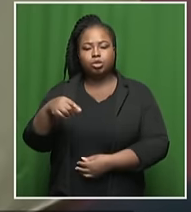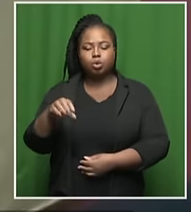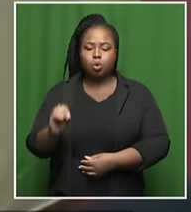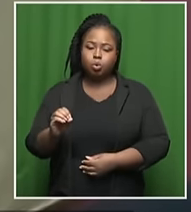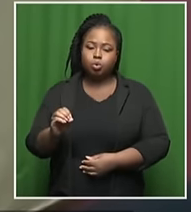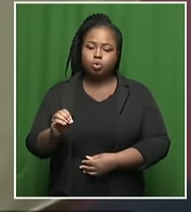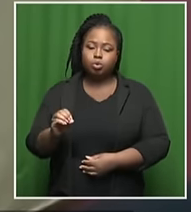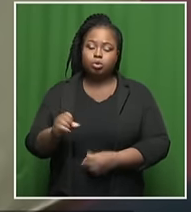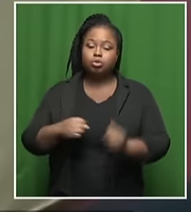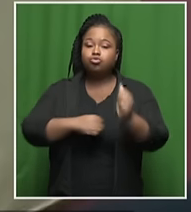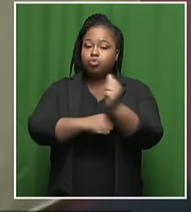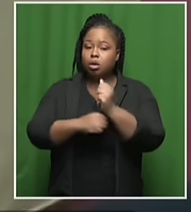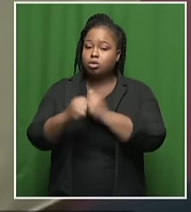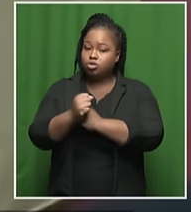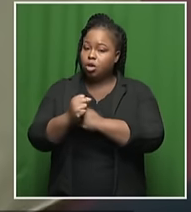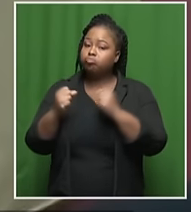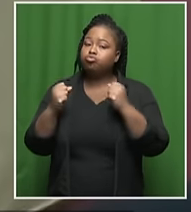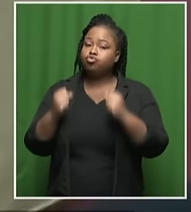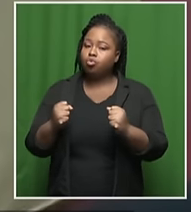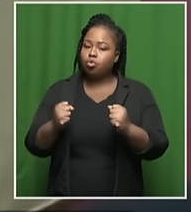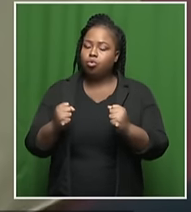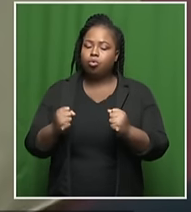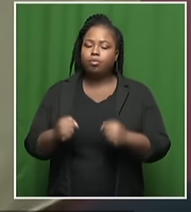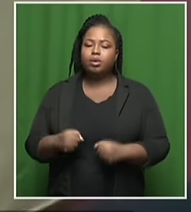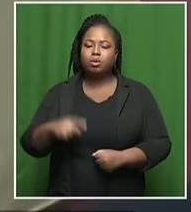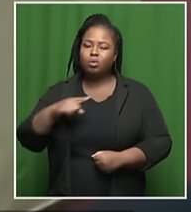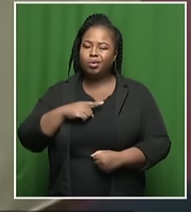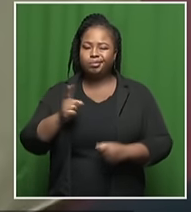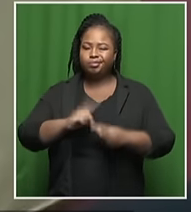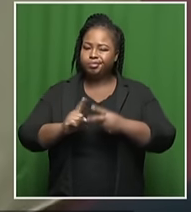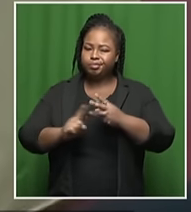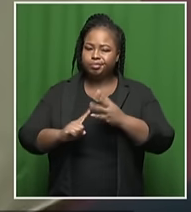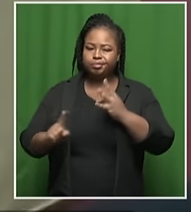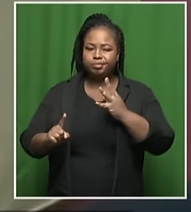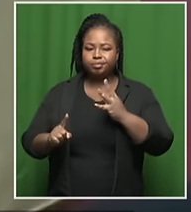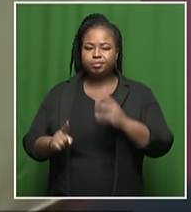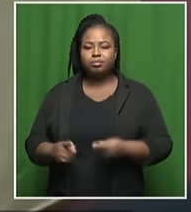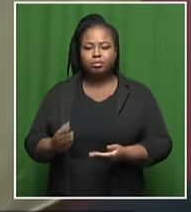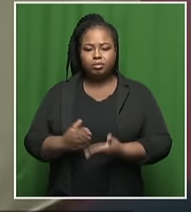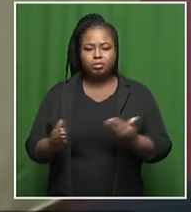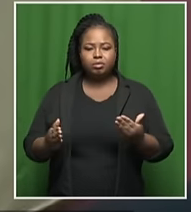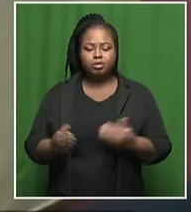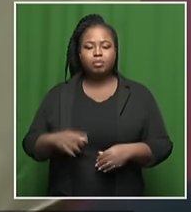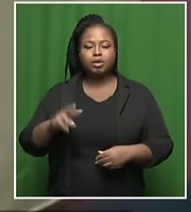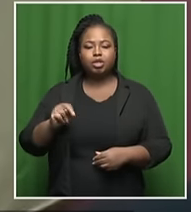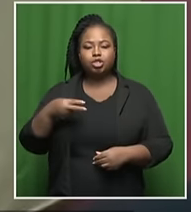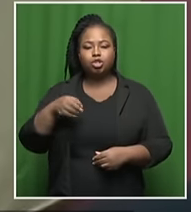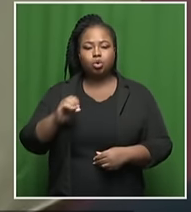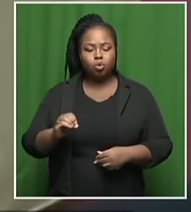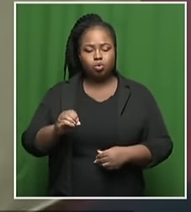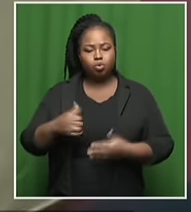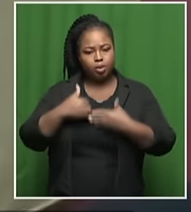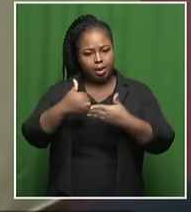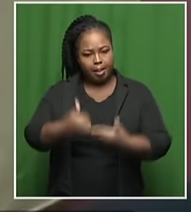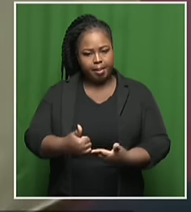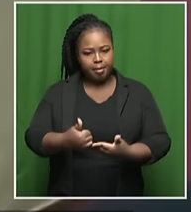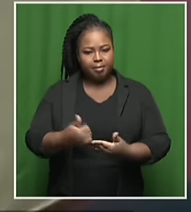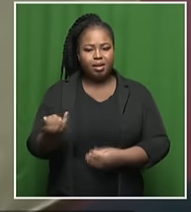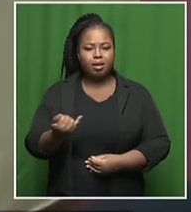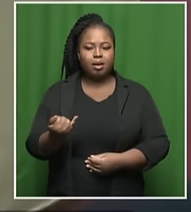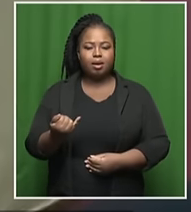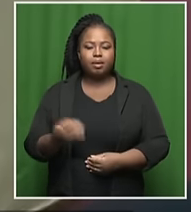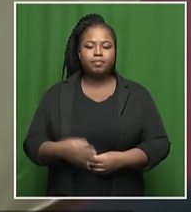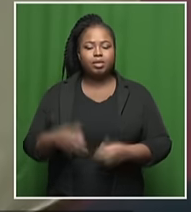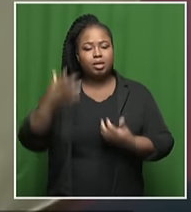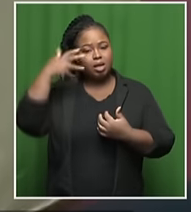NGO structure where all our different humanitarian NGOs buy into. We have groups like the